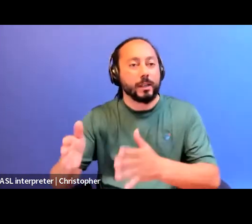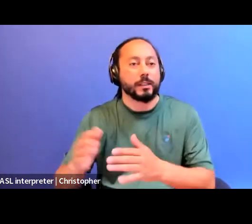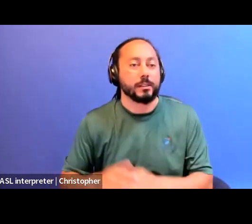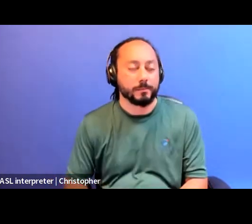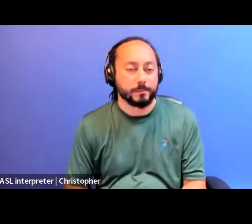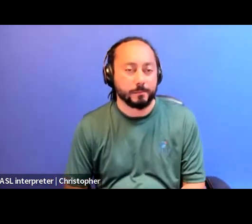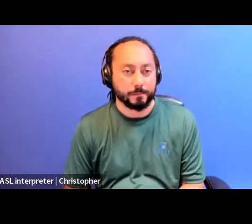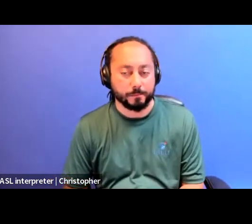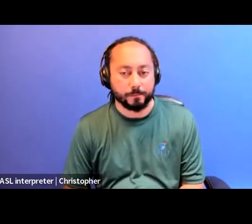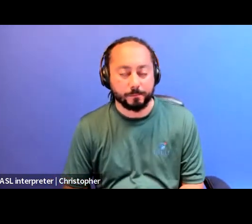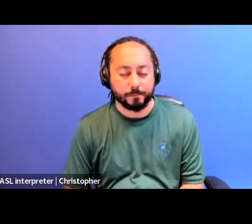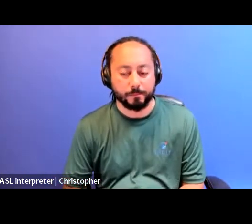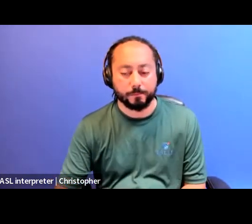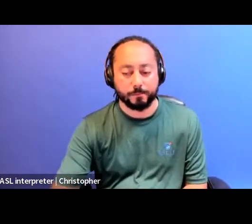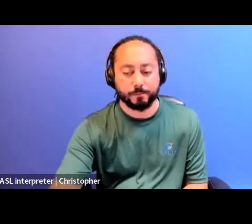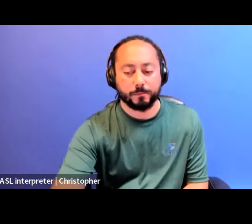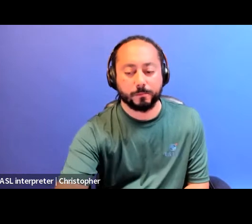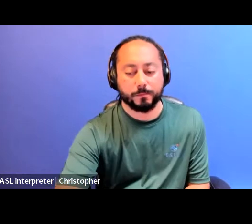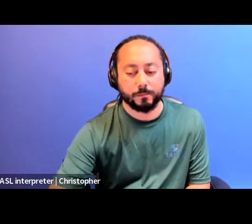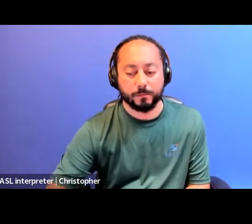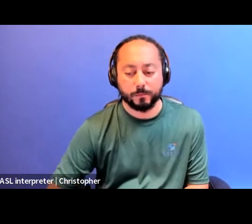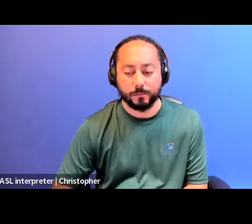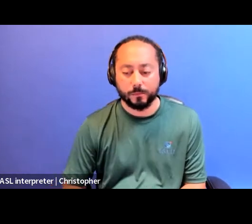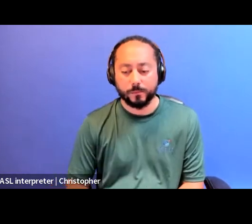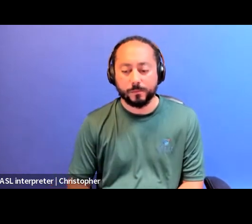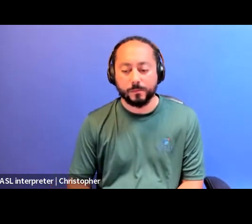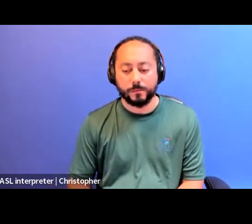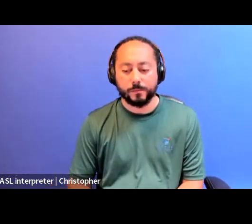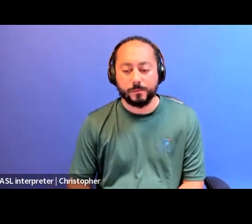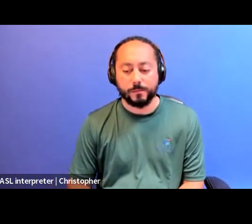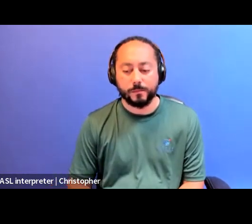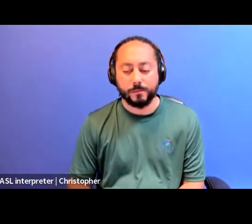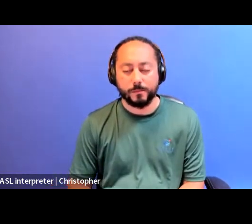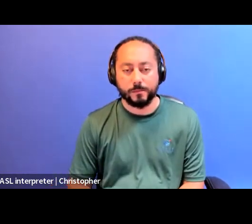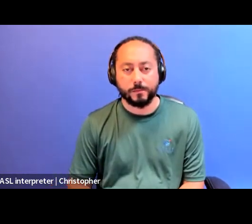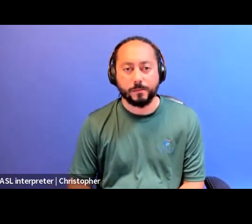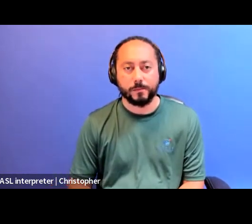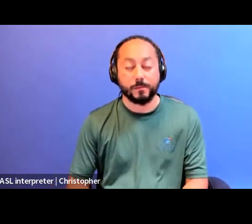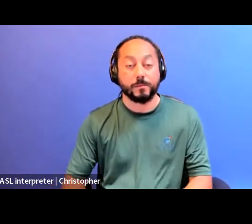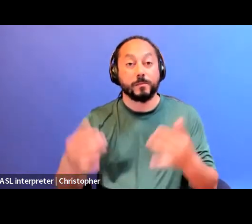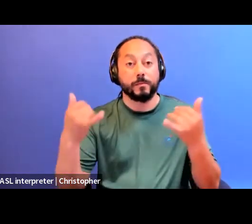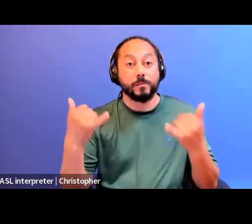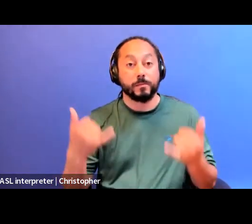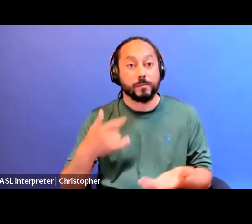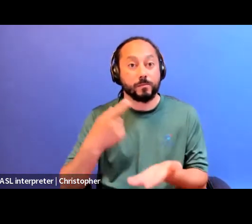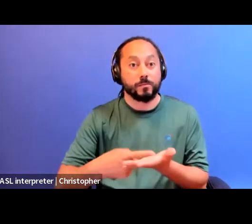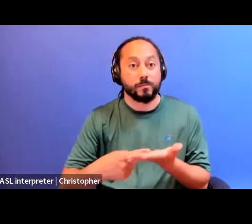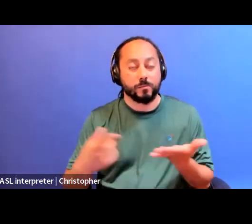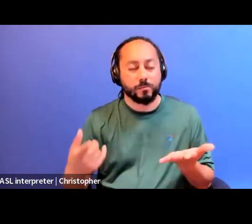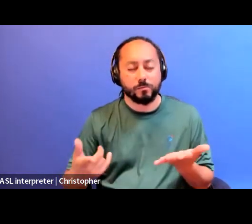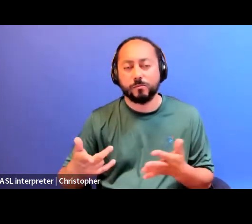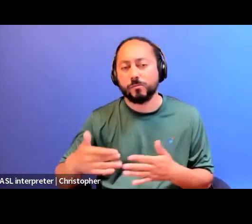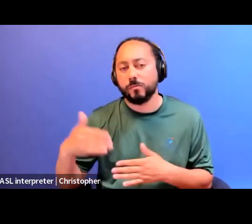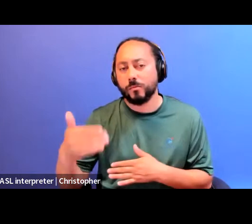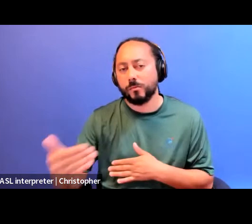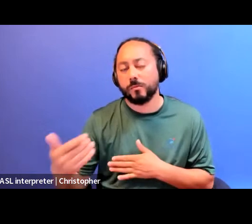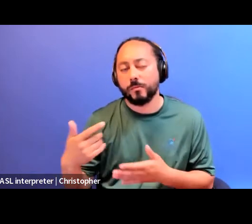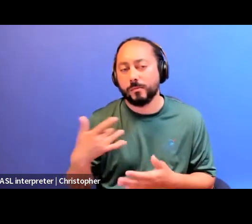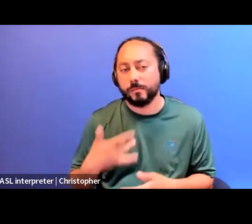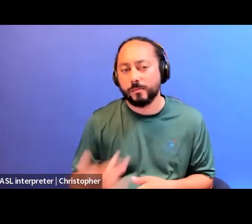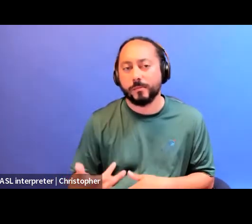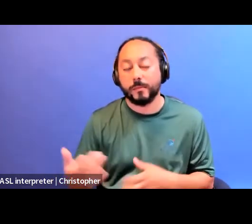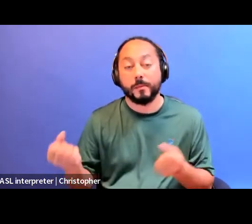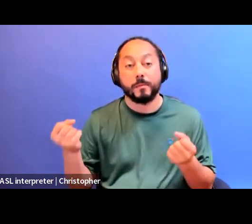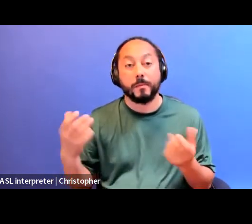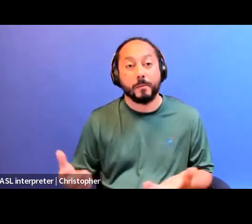I think what I'll touch on today is about how, you know, oftentimes we'll find our grassroots people